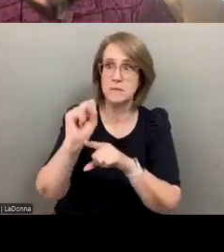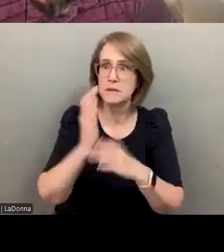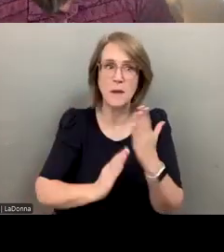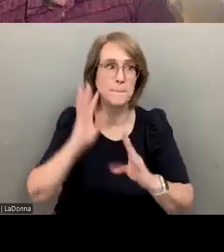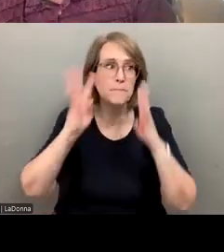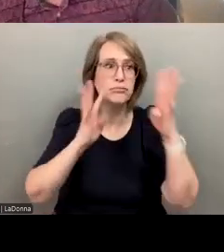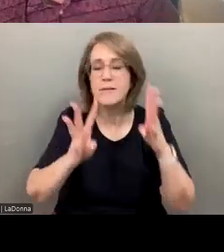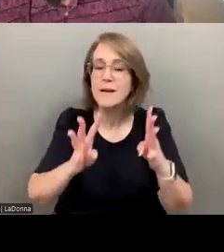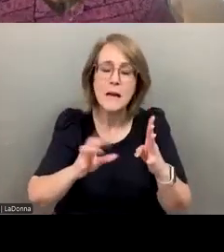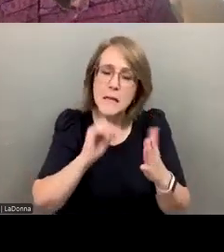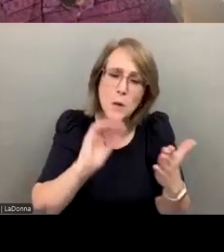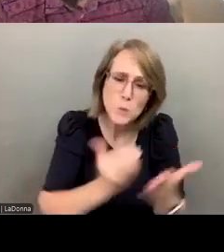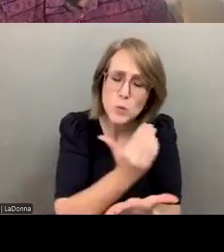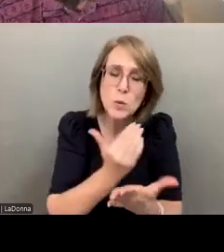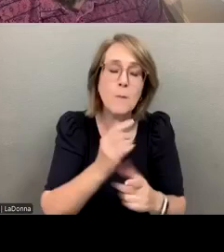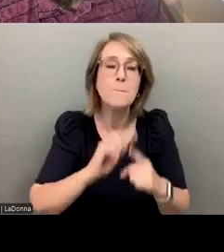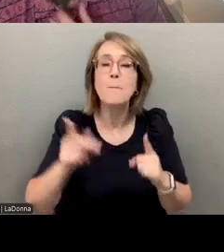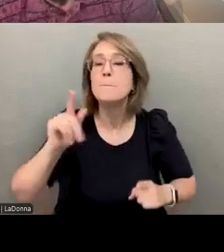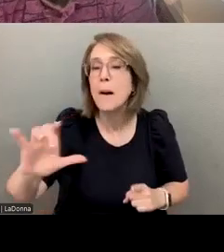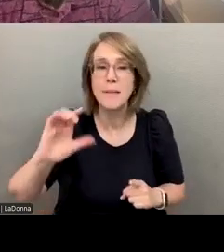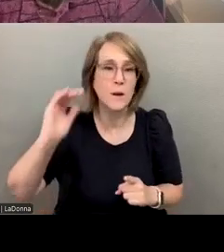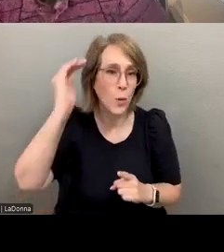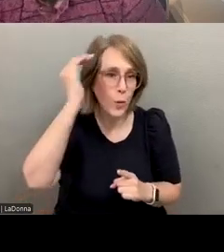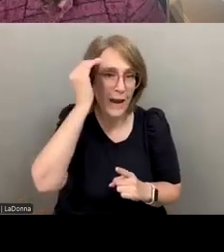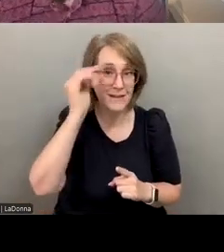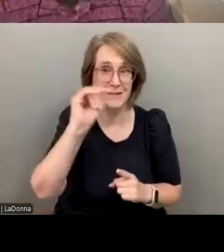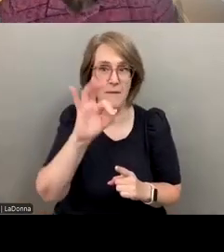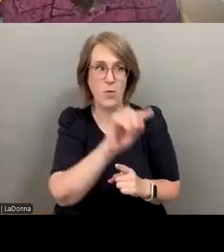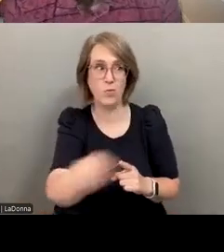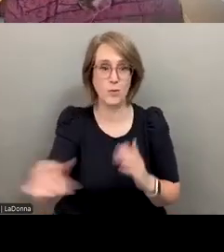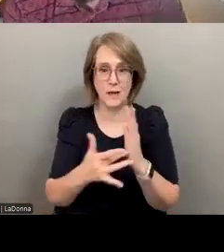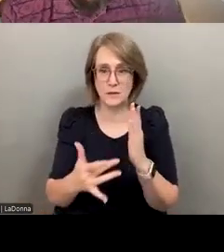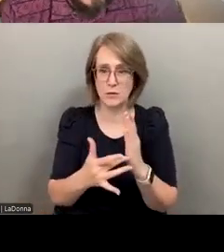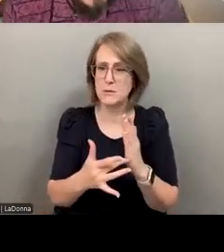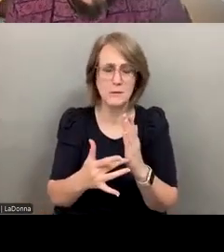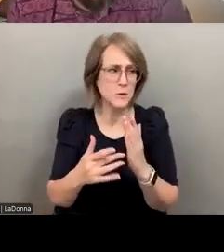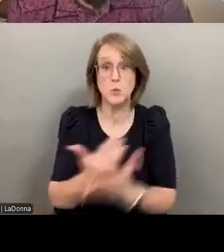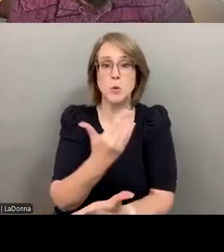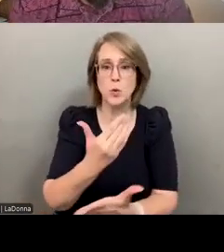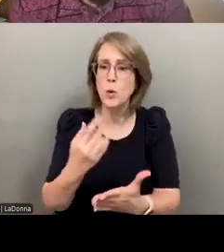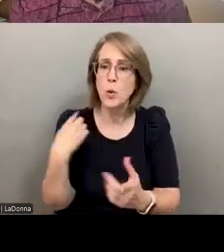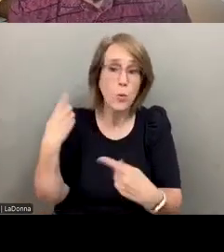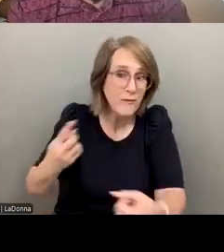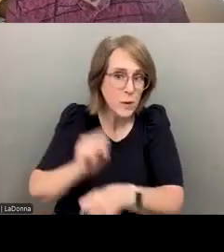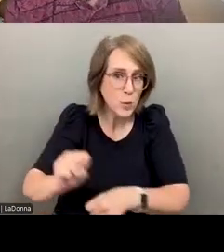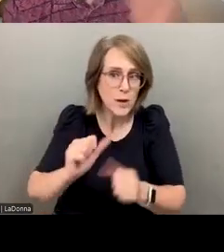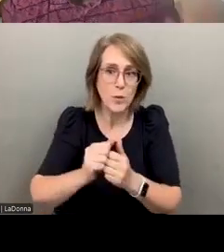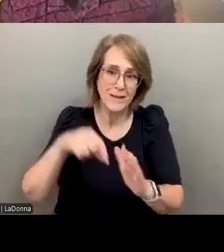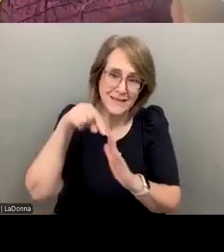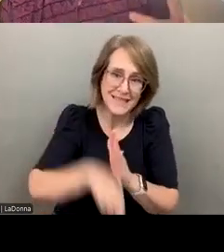aren't particularly new. The public's awareness of them is new. But we have been working with deep learning models for more than a decade. And